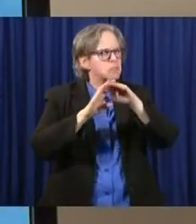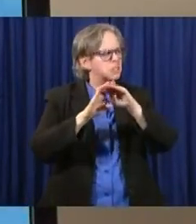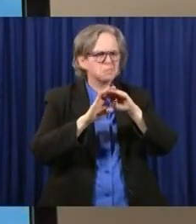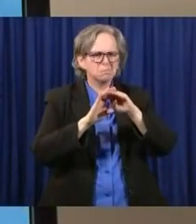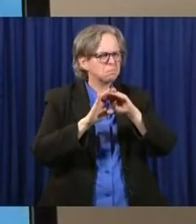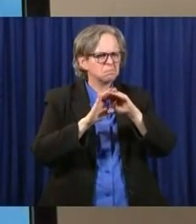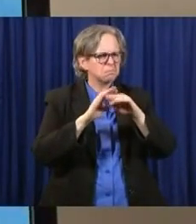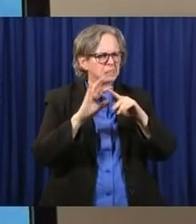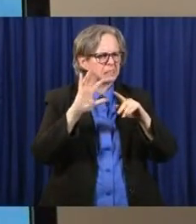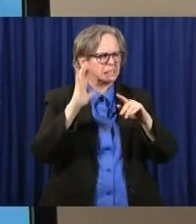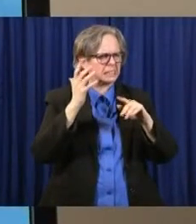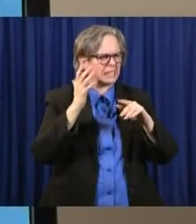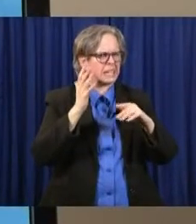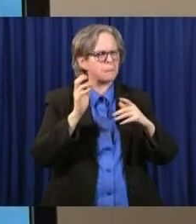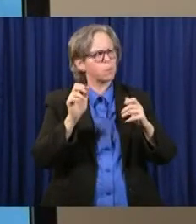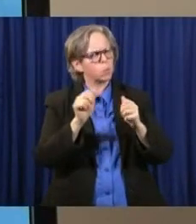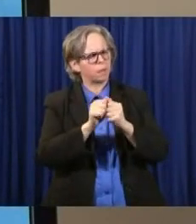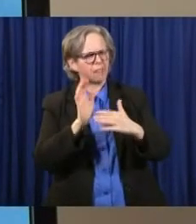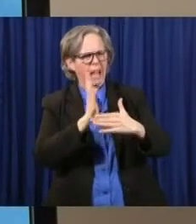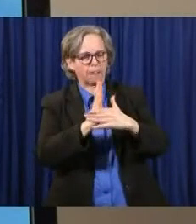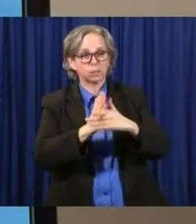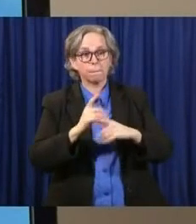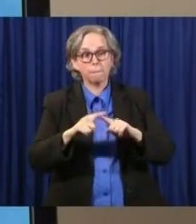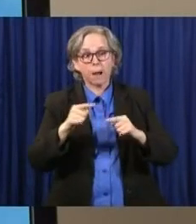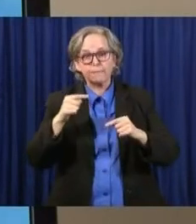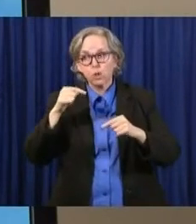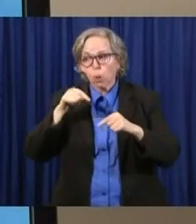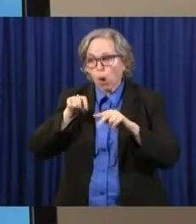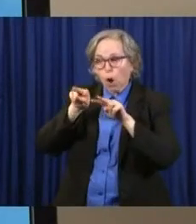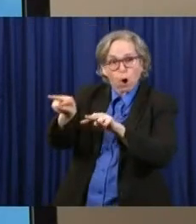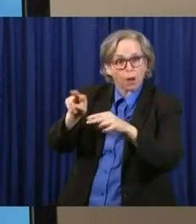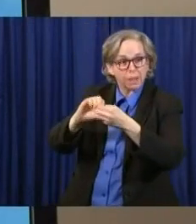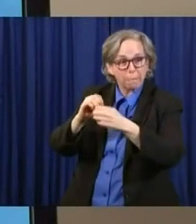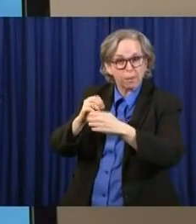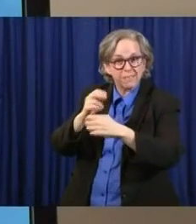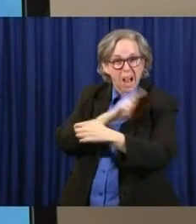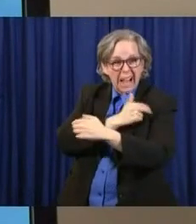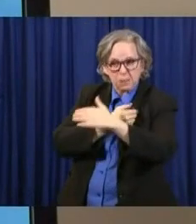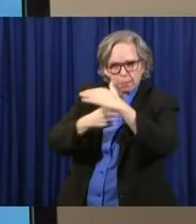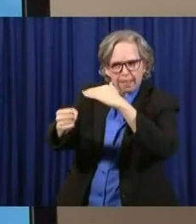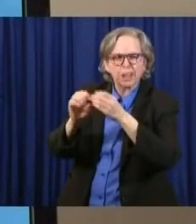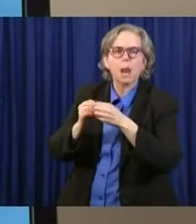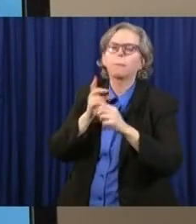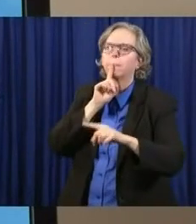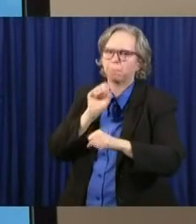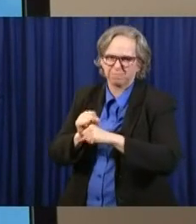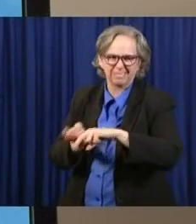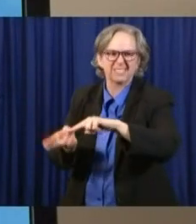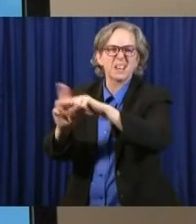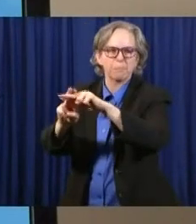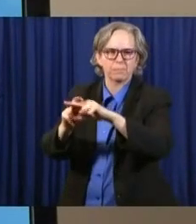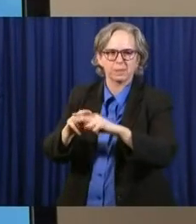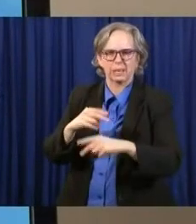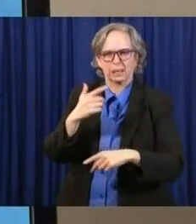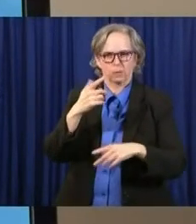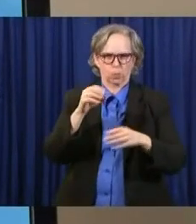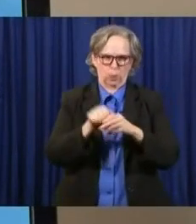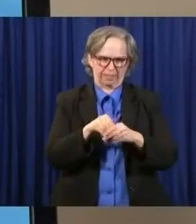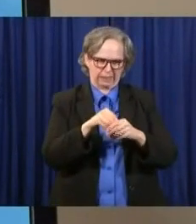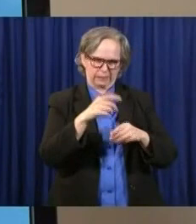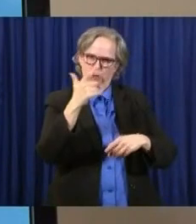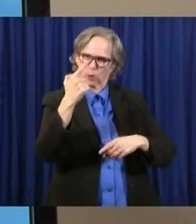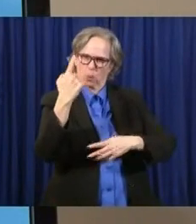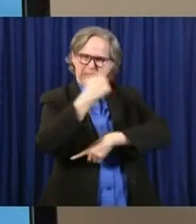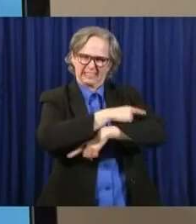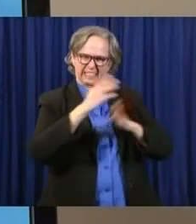We are up a little bit in our hospitalizations for the day compared to a 5-day or a 21-day average. And we'll keep